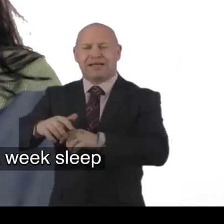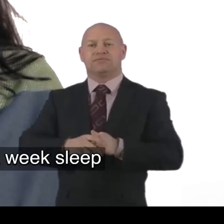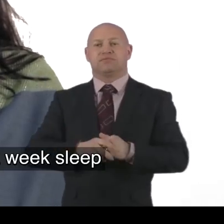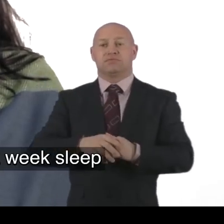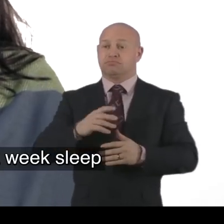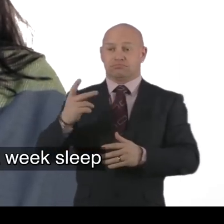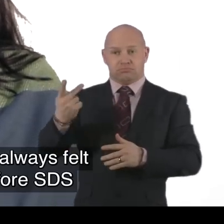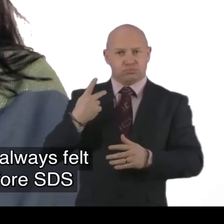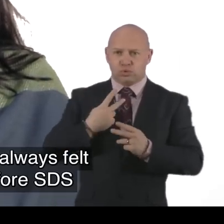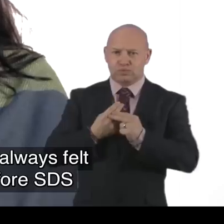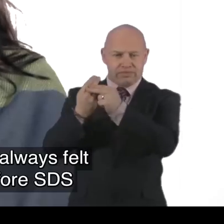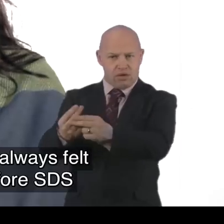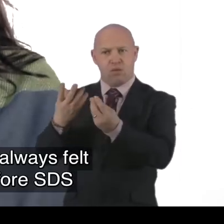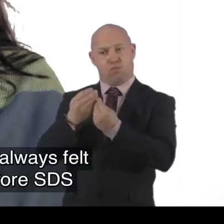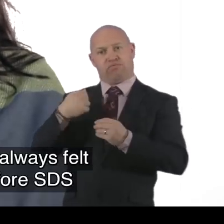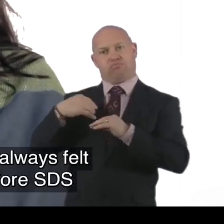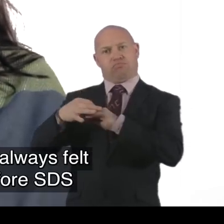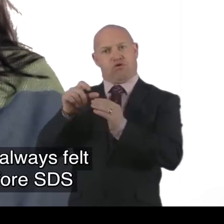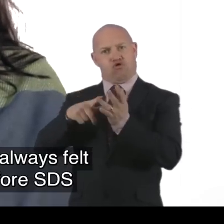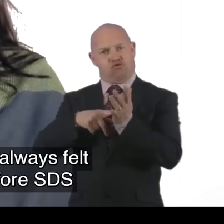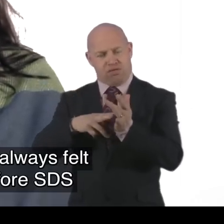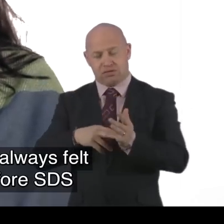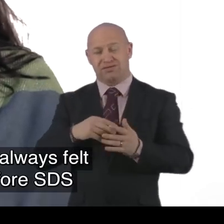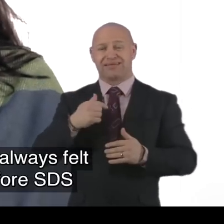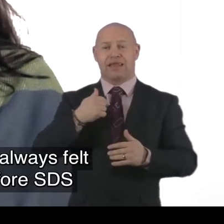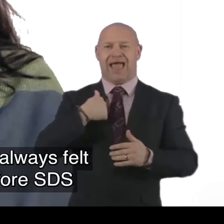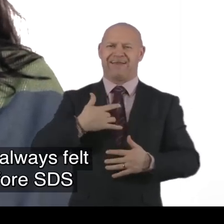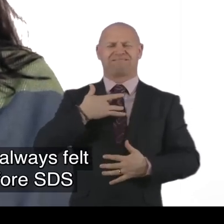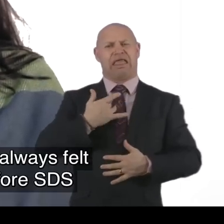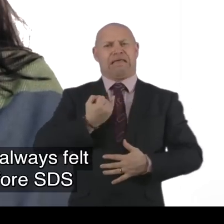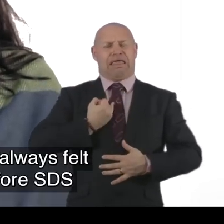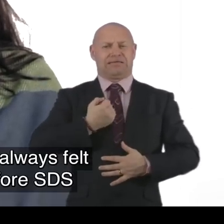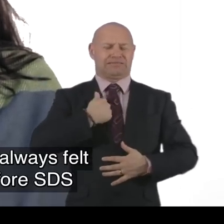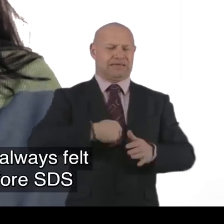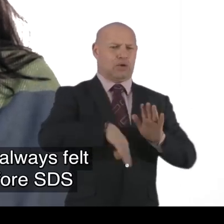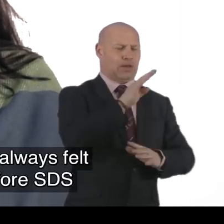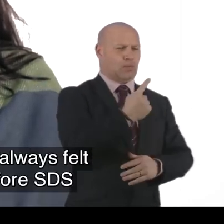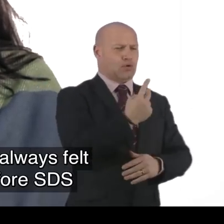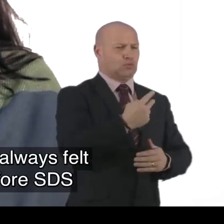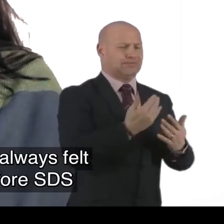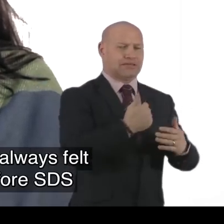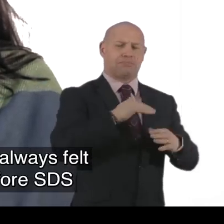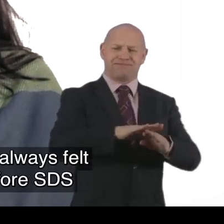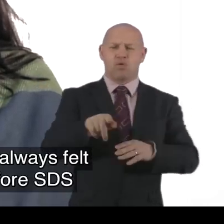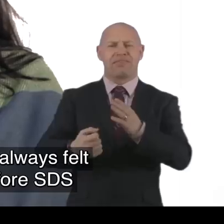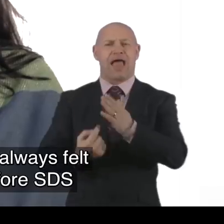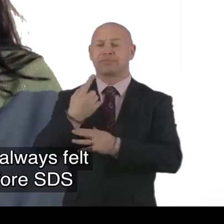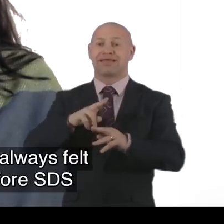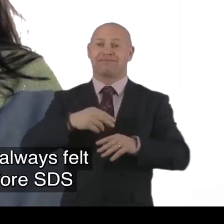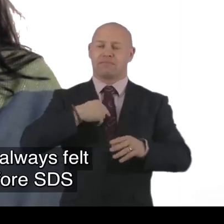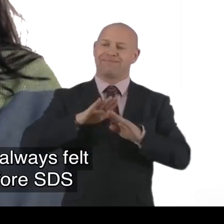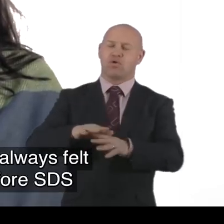respite. Weeks away. Both together. With Colin. And also. I always felt guilty. away for a few days. Respite.